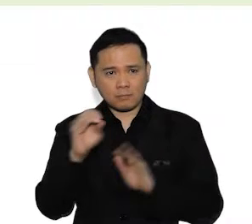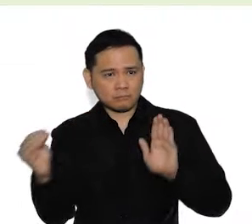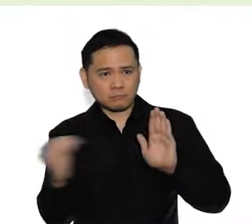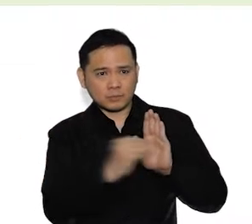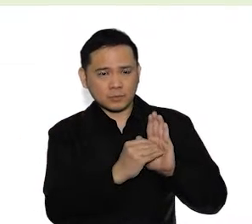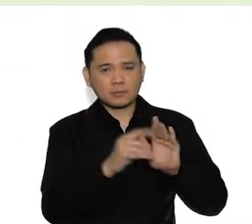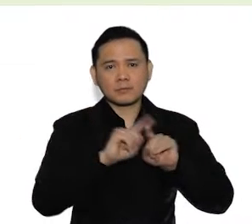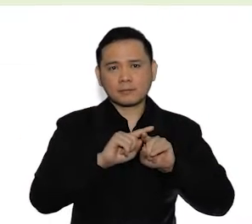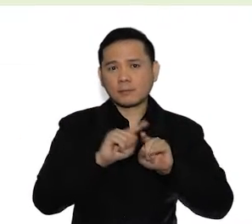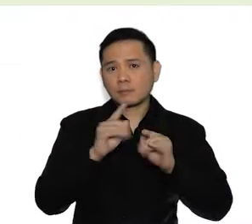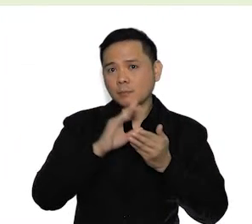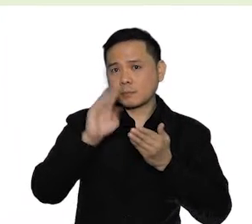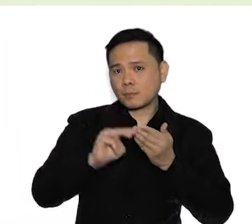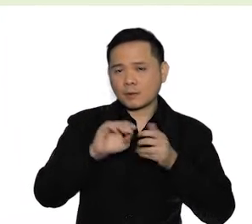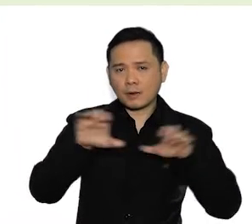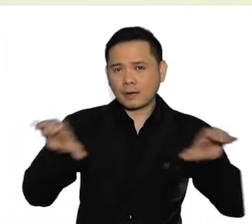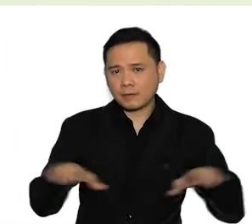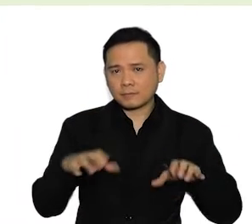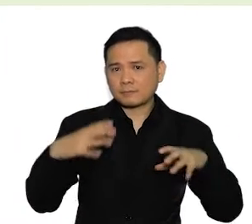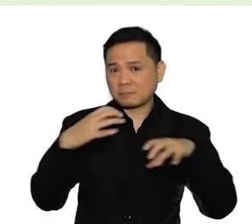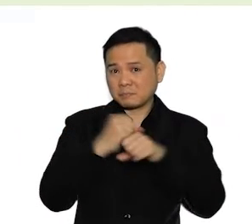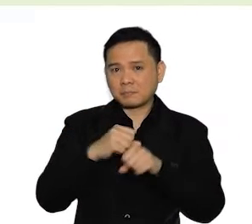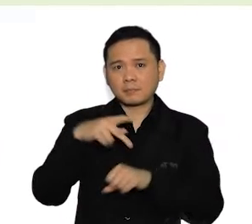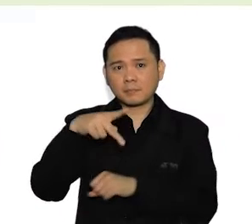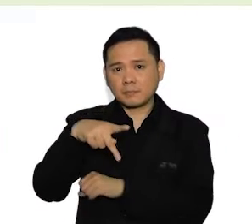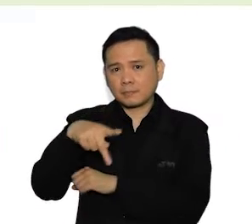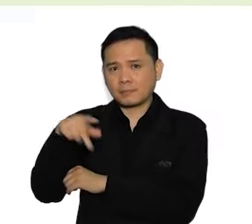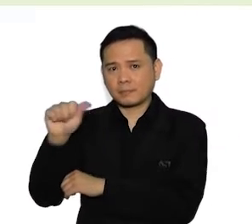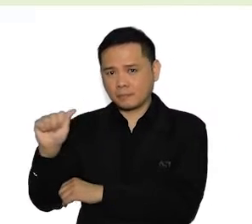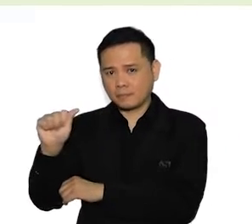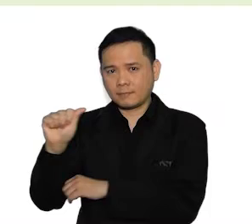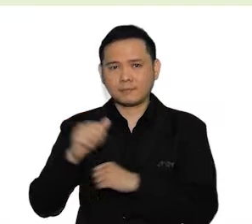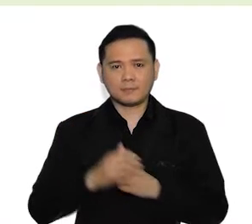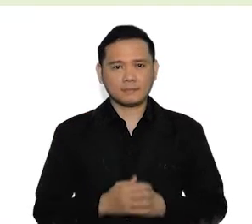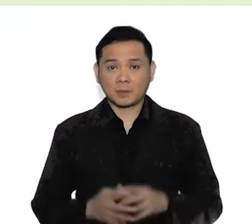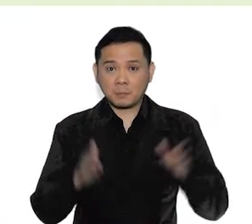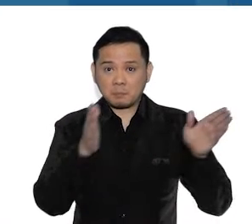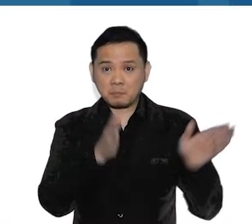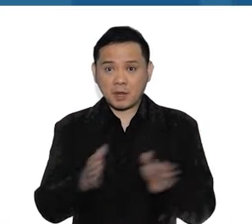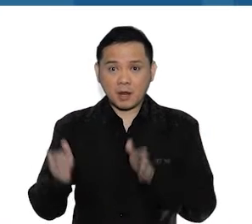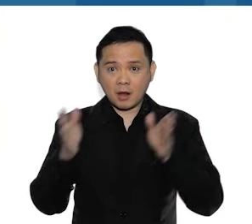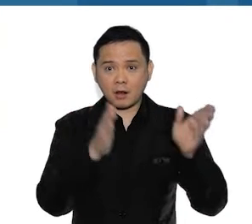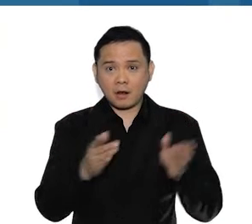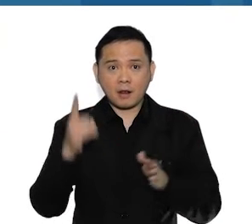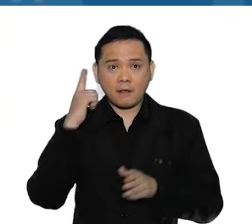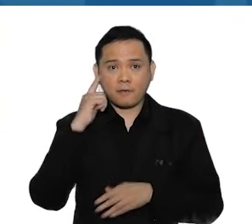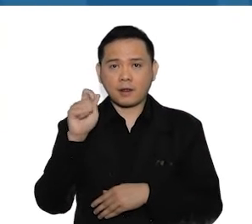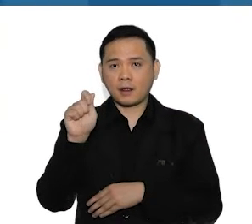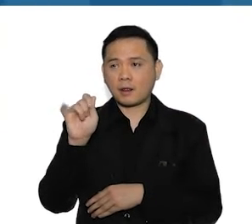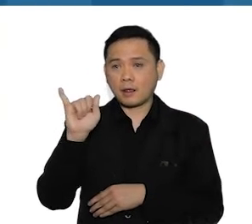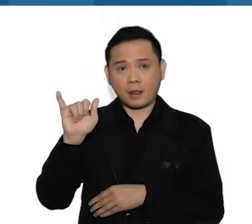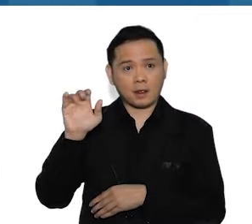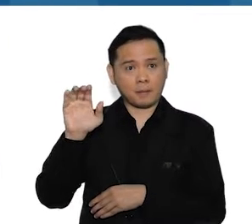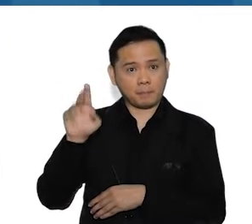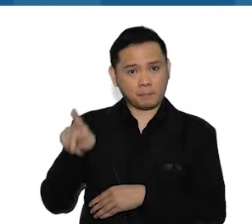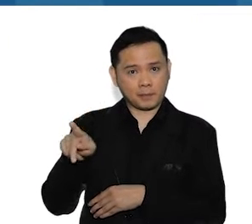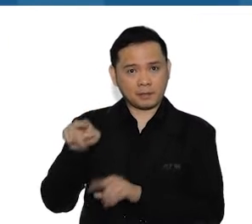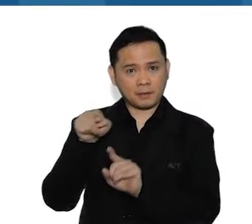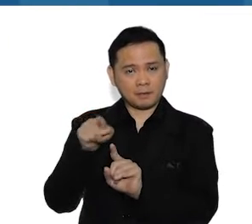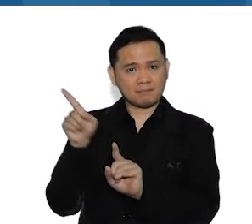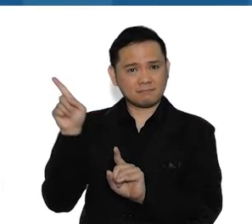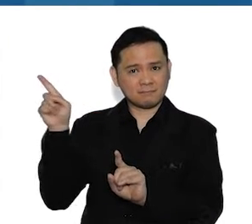change programs, projects, and activities, or PPAs. During the preparation of the annual investment program,